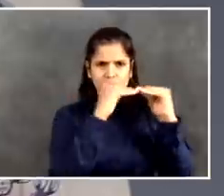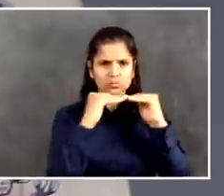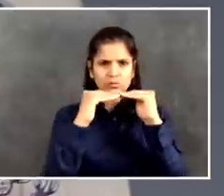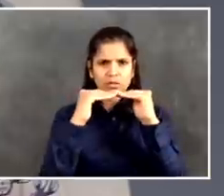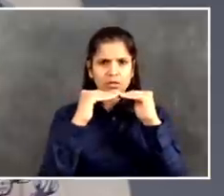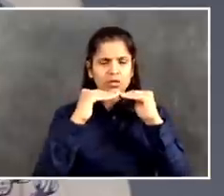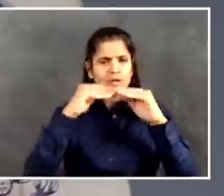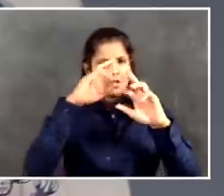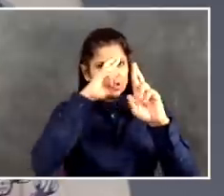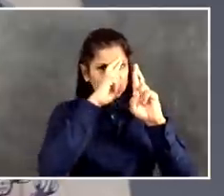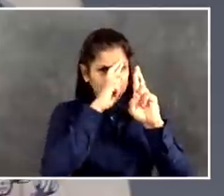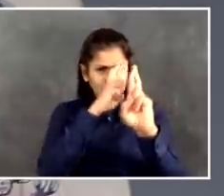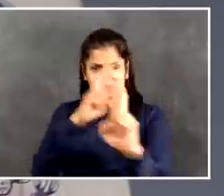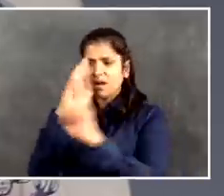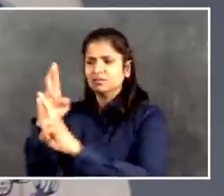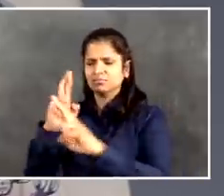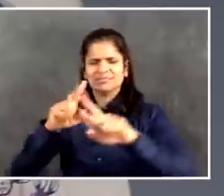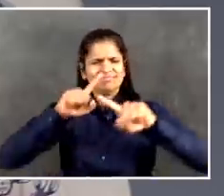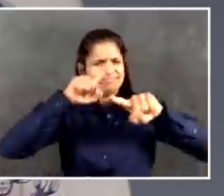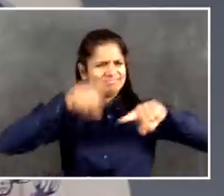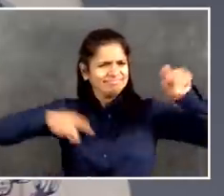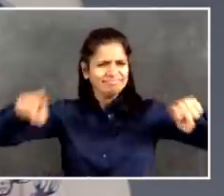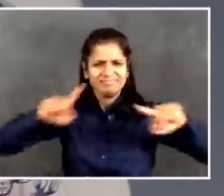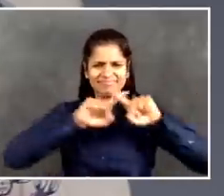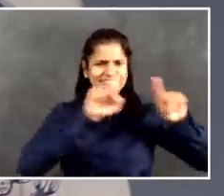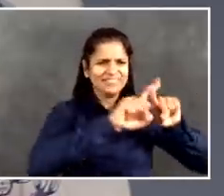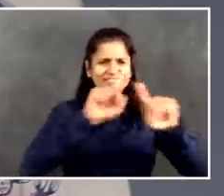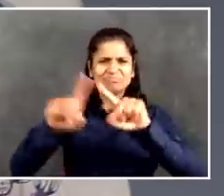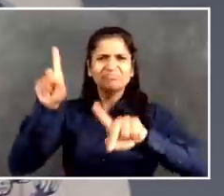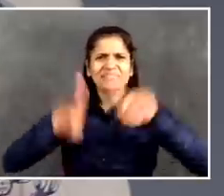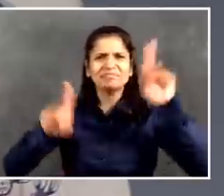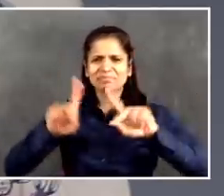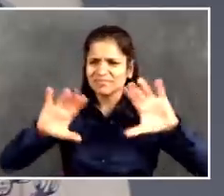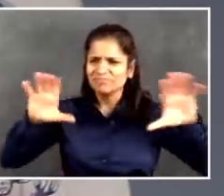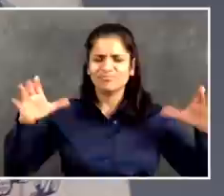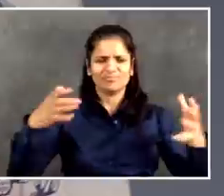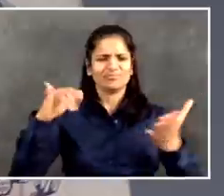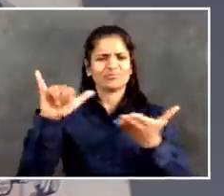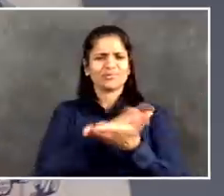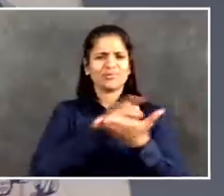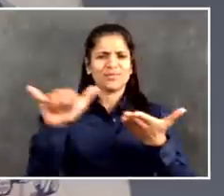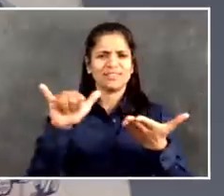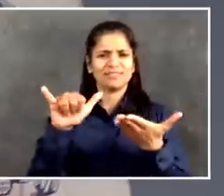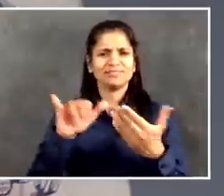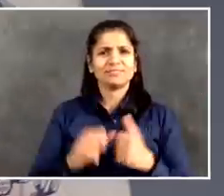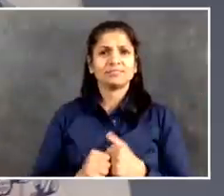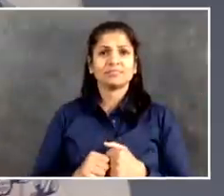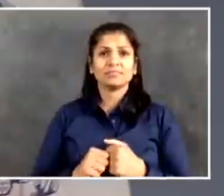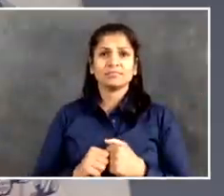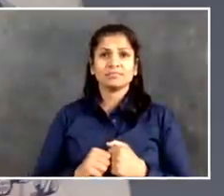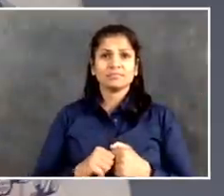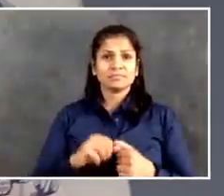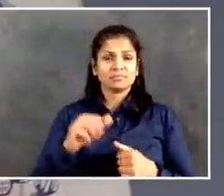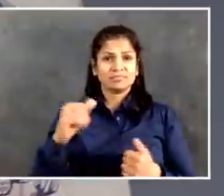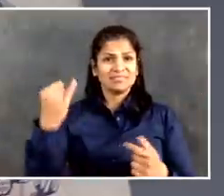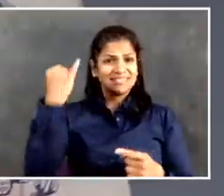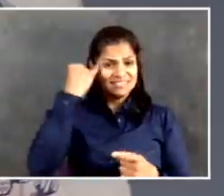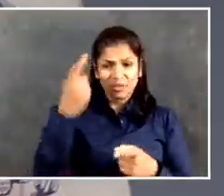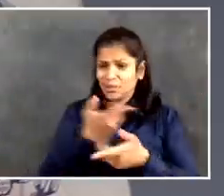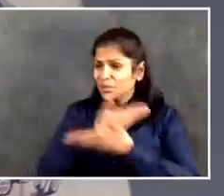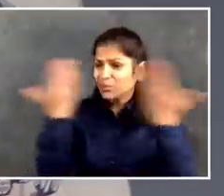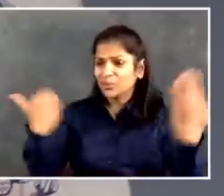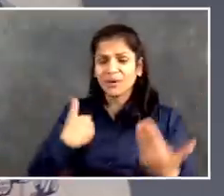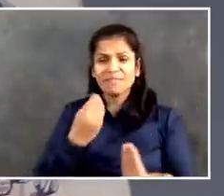you are, if you're hungry, we're going to feed you. And that has meant in the month of April, we expect about 10